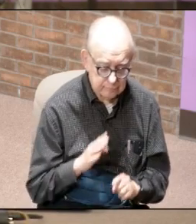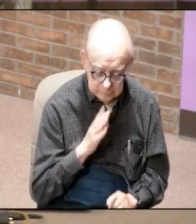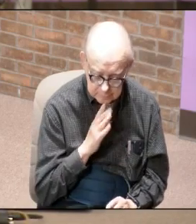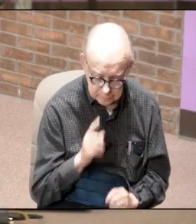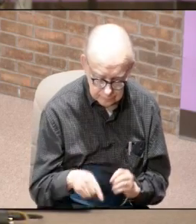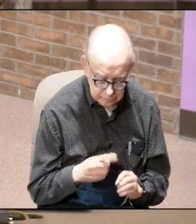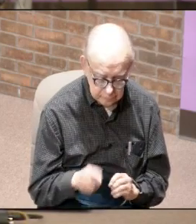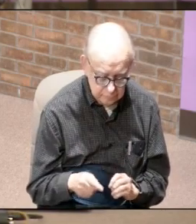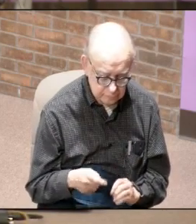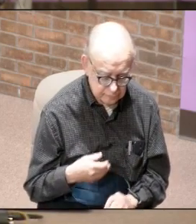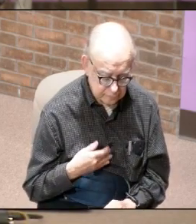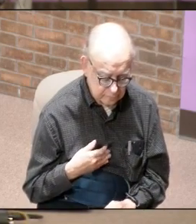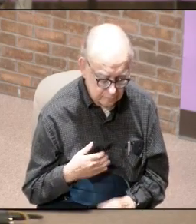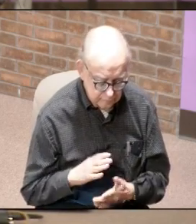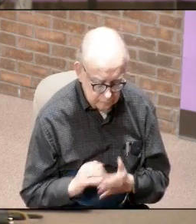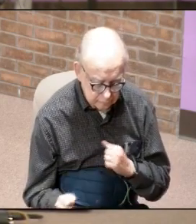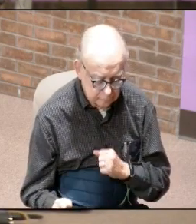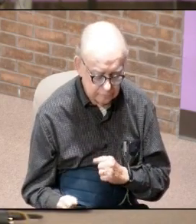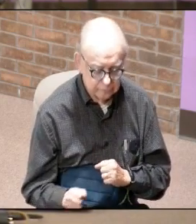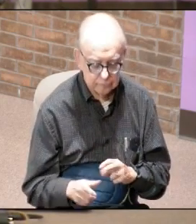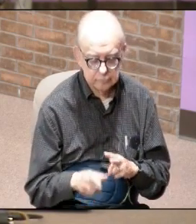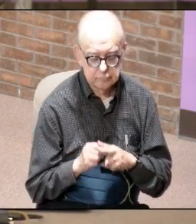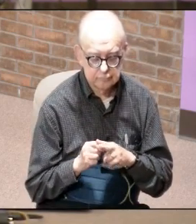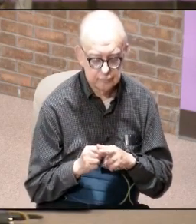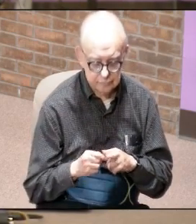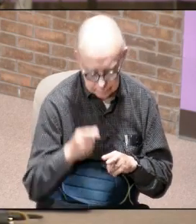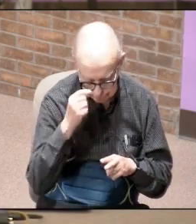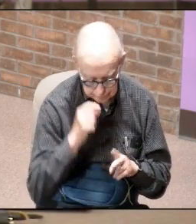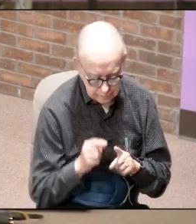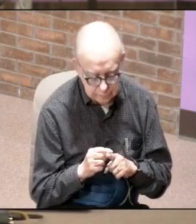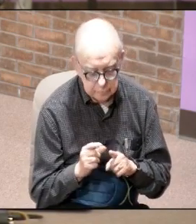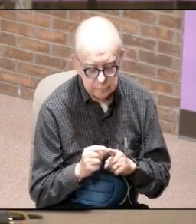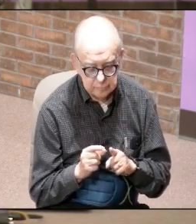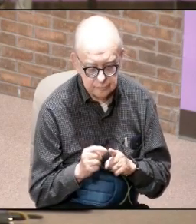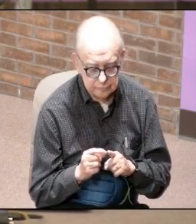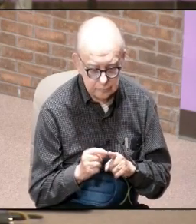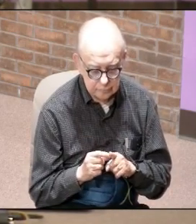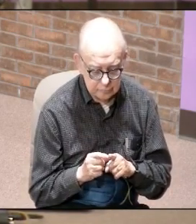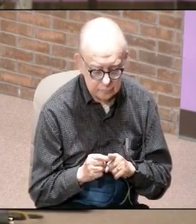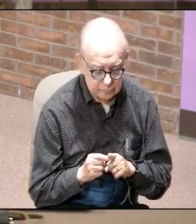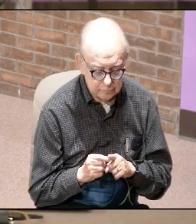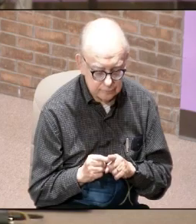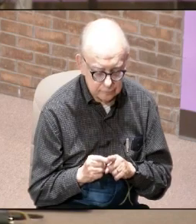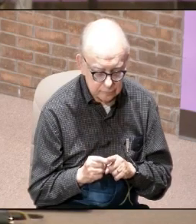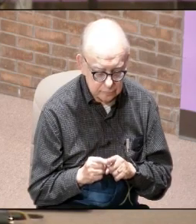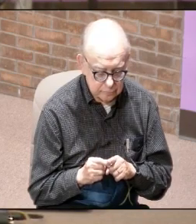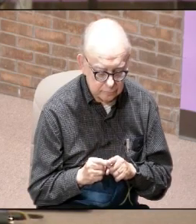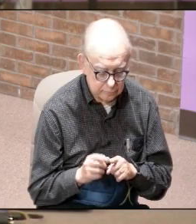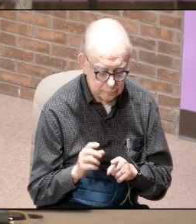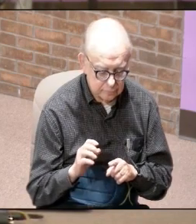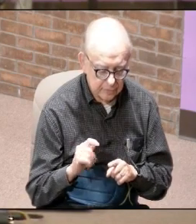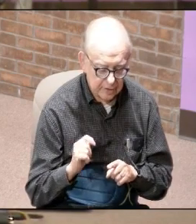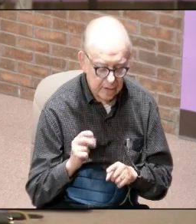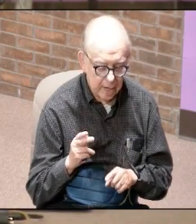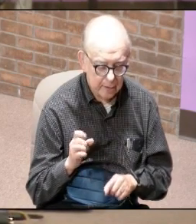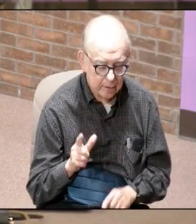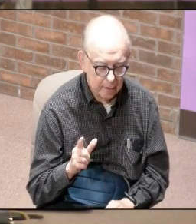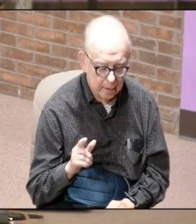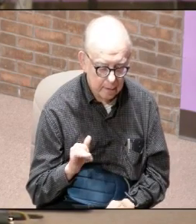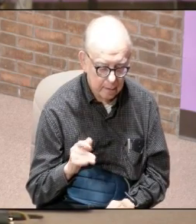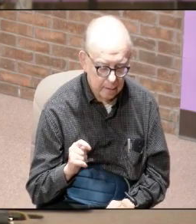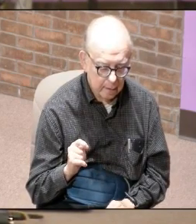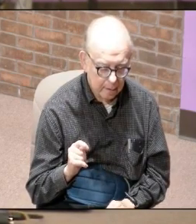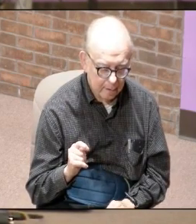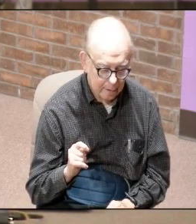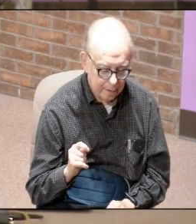talking about suffering he chose the greek word the leptis which is t-h-l-i